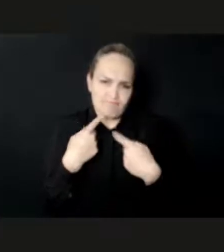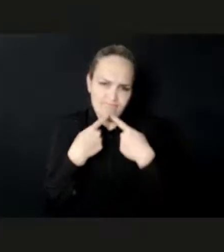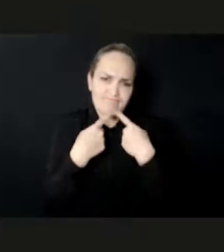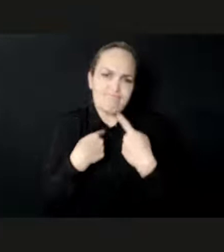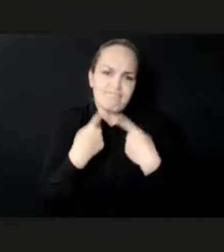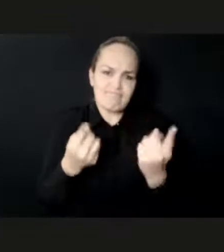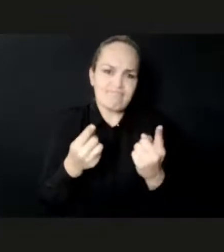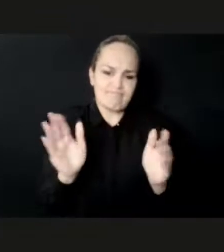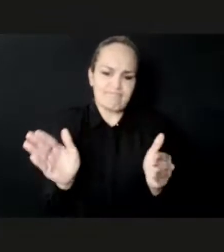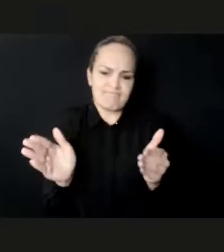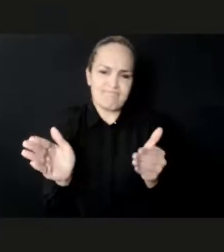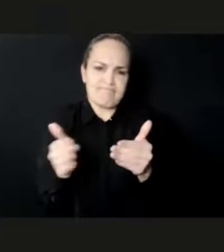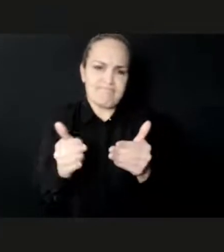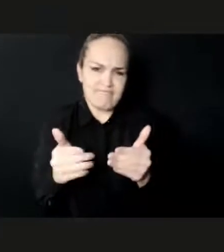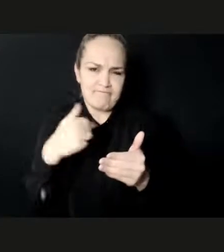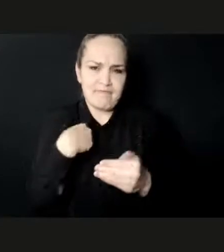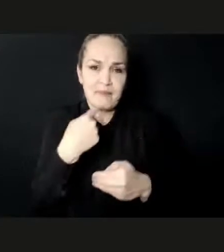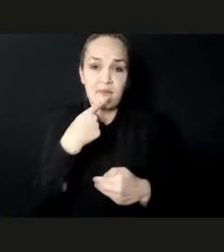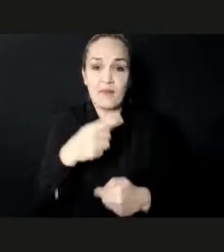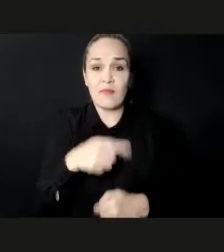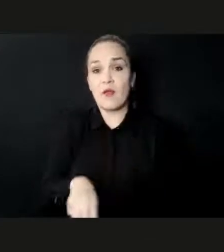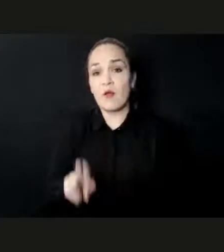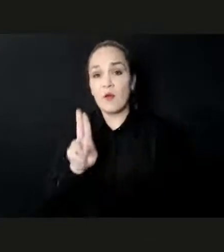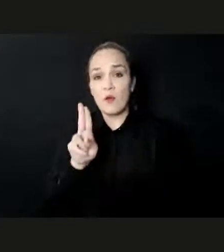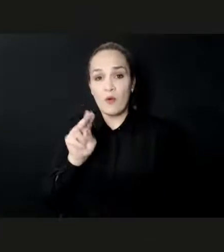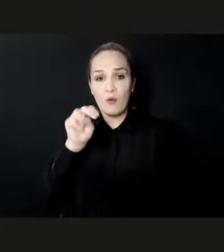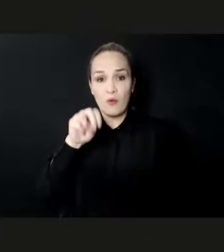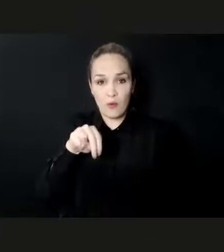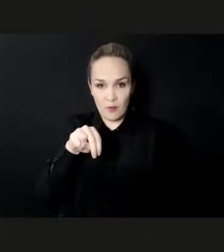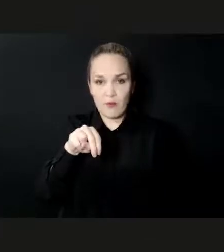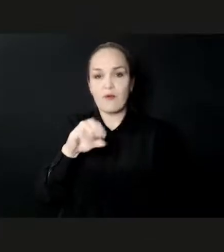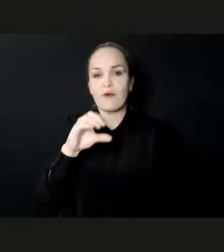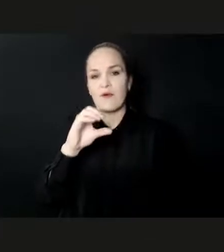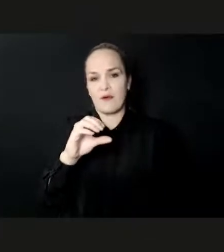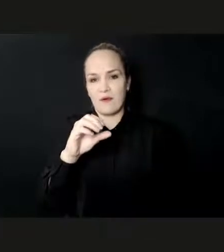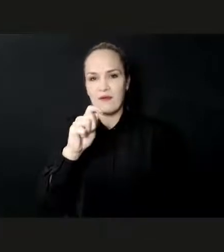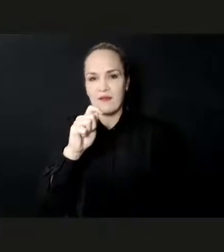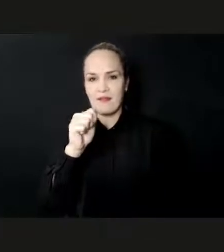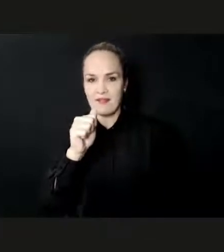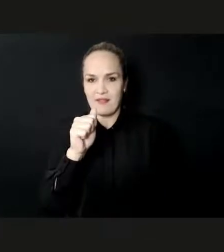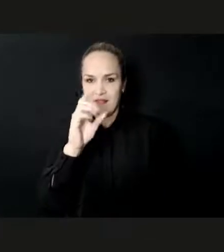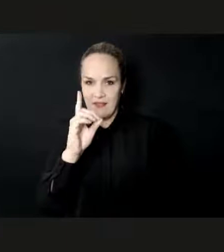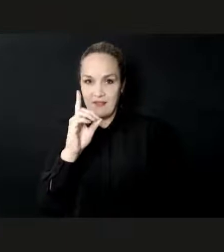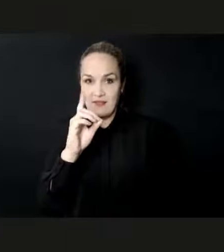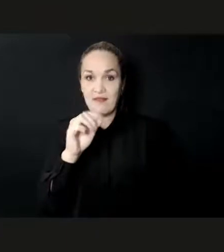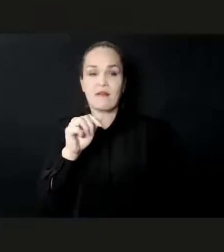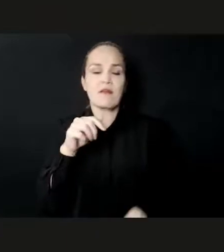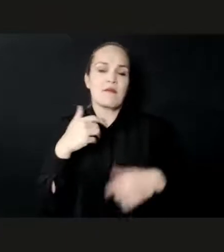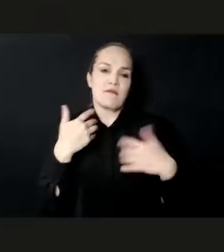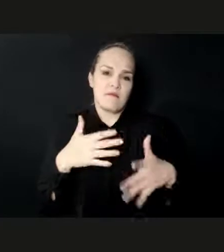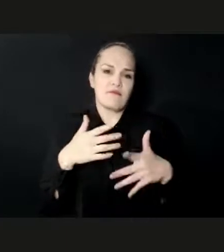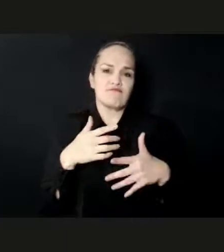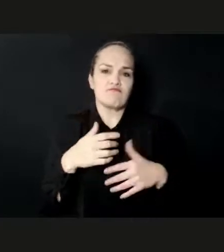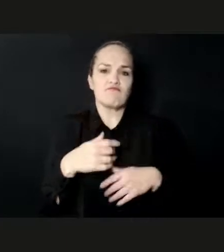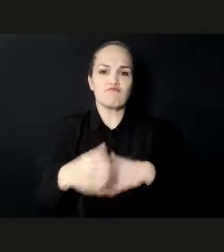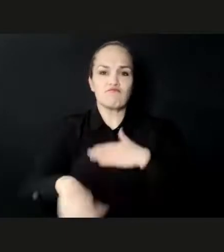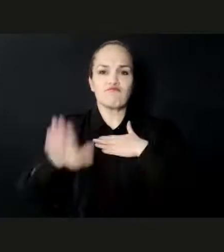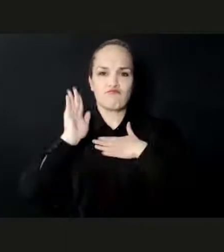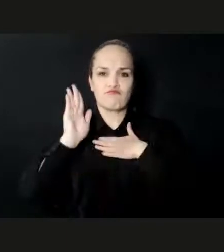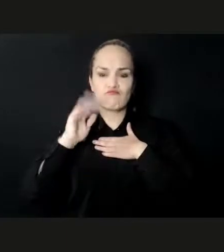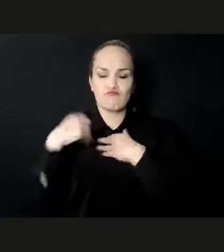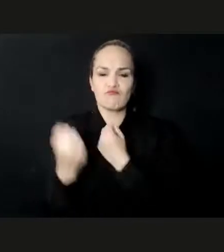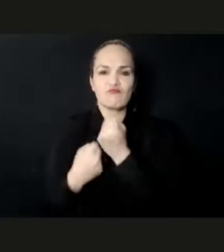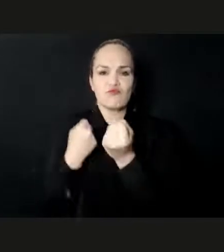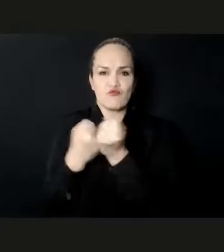remains committed, together with the partners UNIDO and Sound Diplomacy, to strengthening